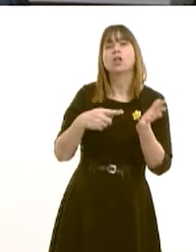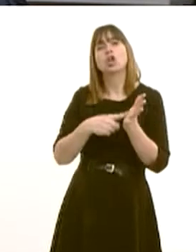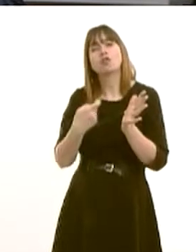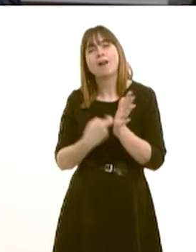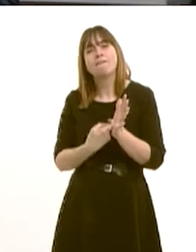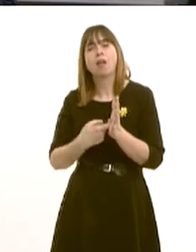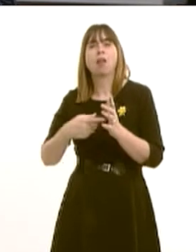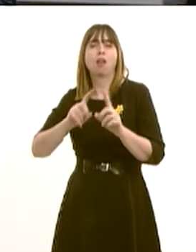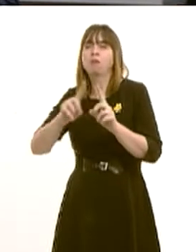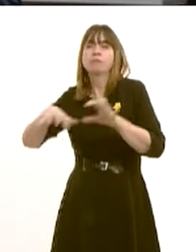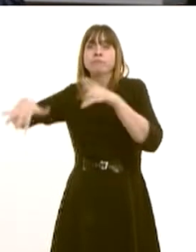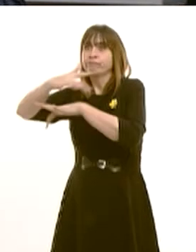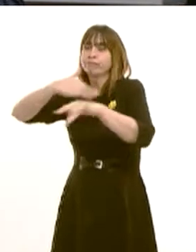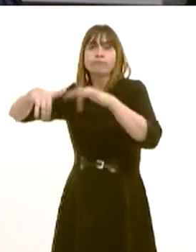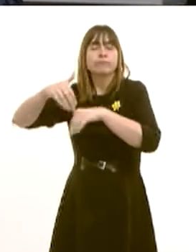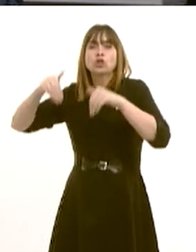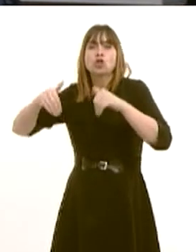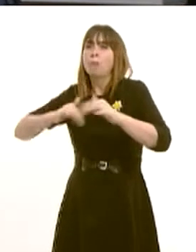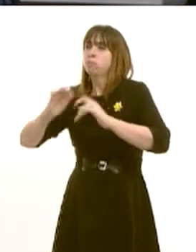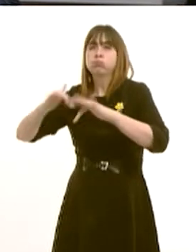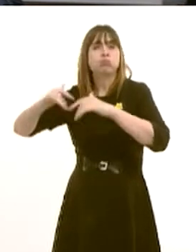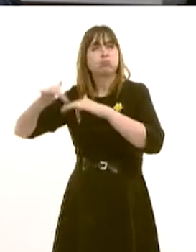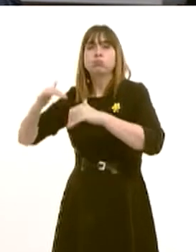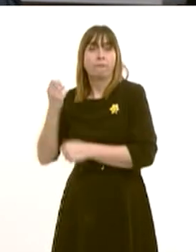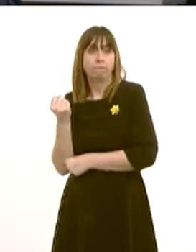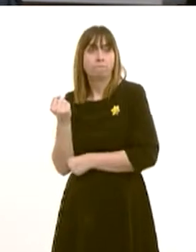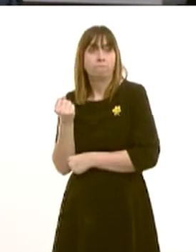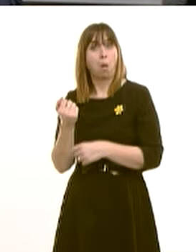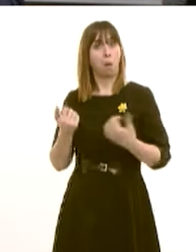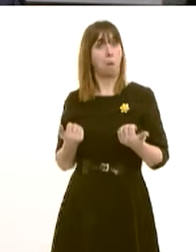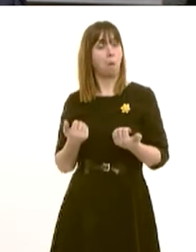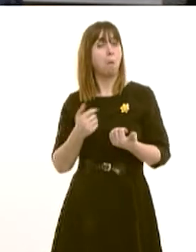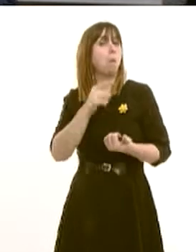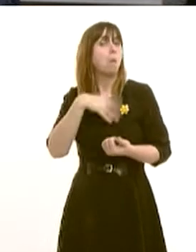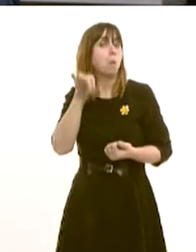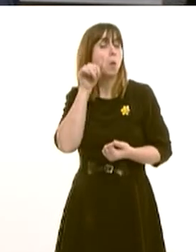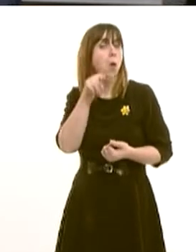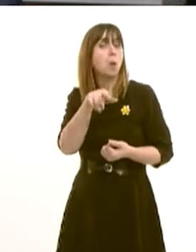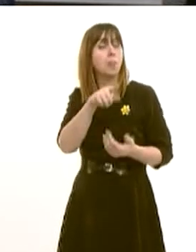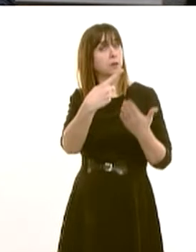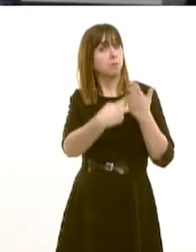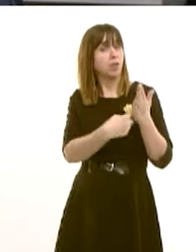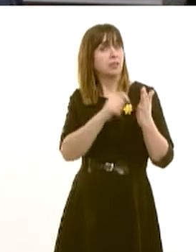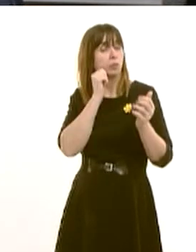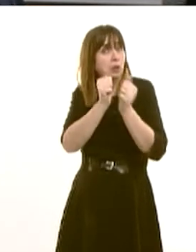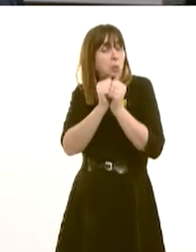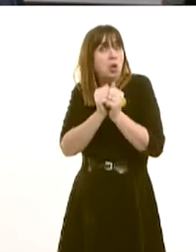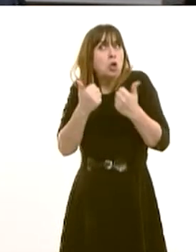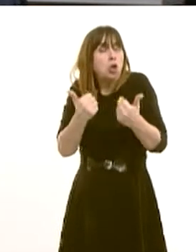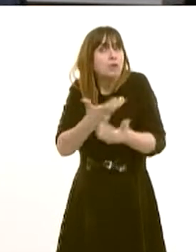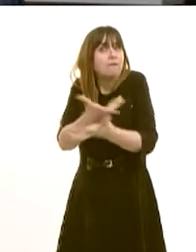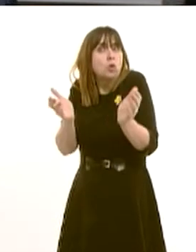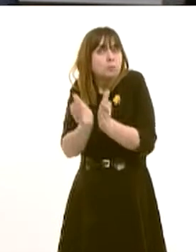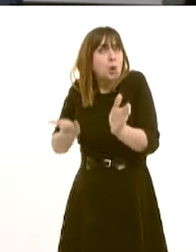vibrant communities of retail there. I wonder if you could perhaps outline to what extent that policy would benefit those small